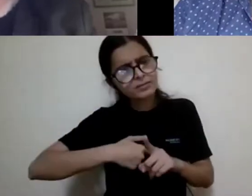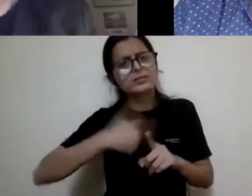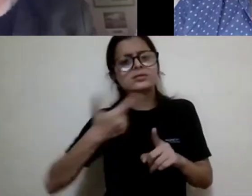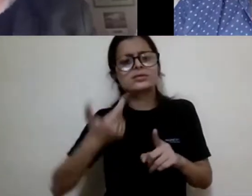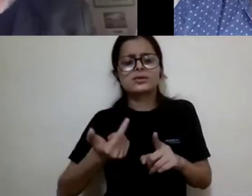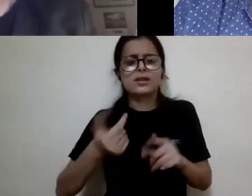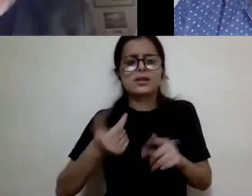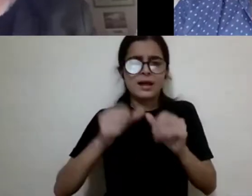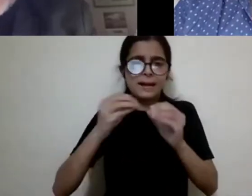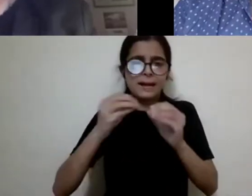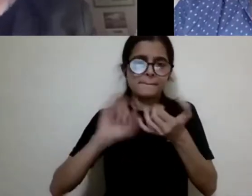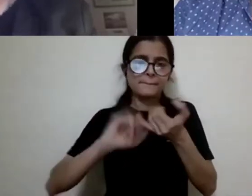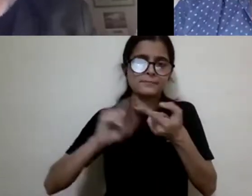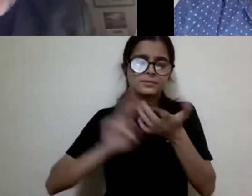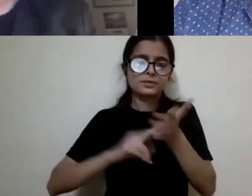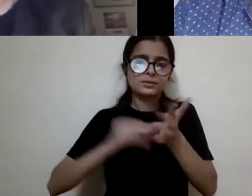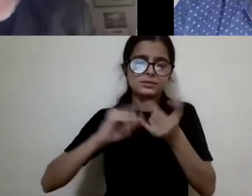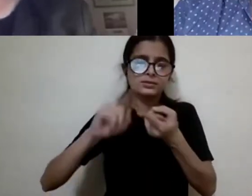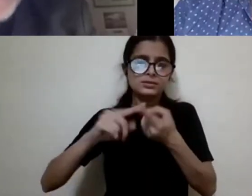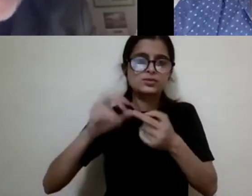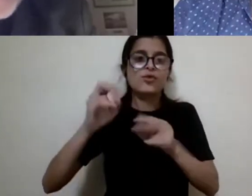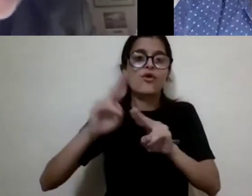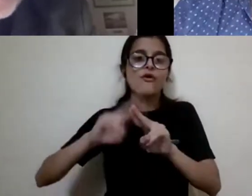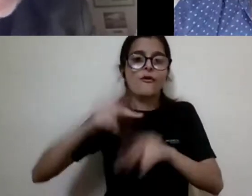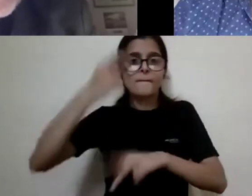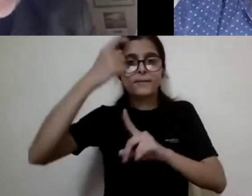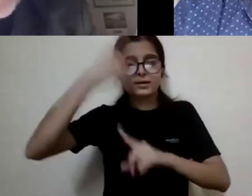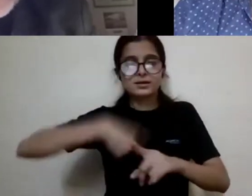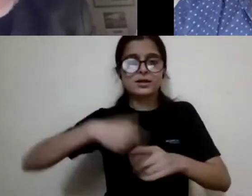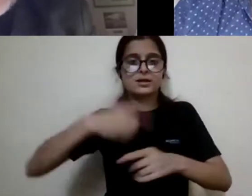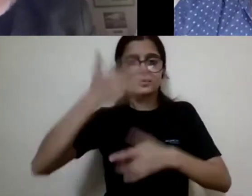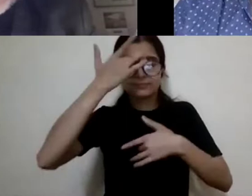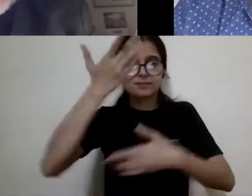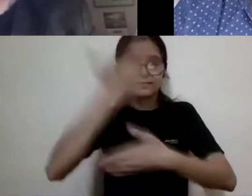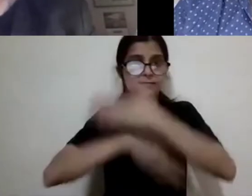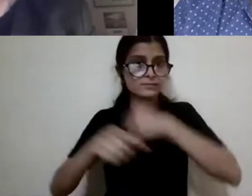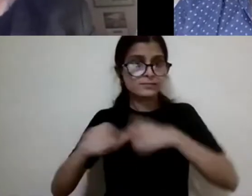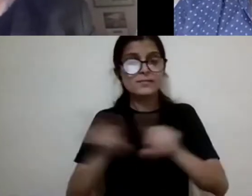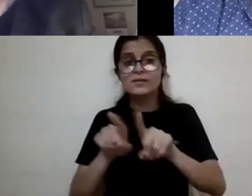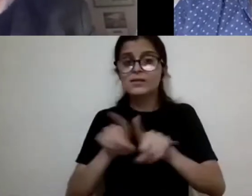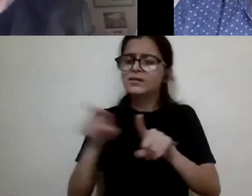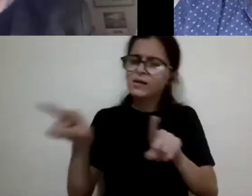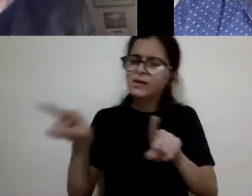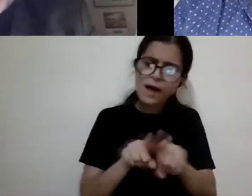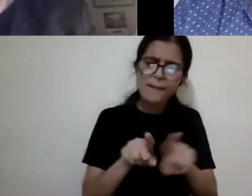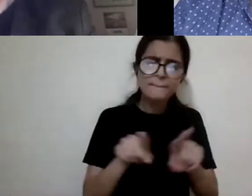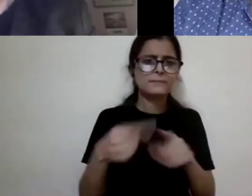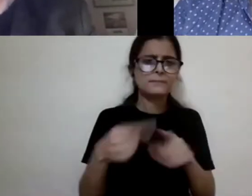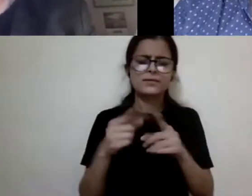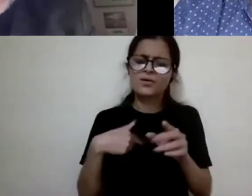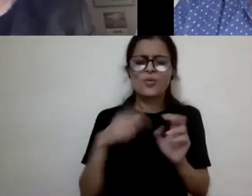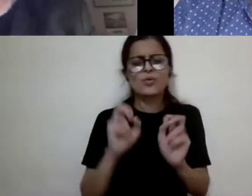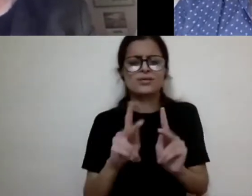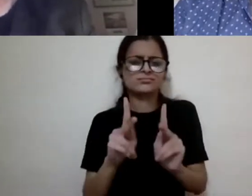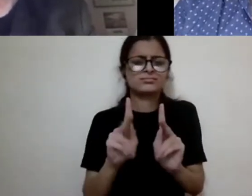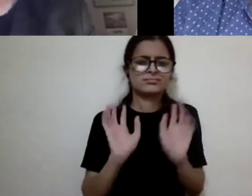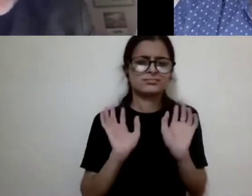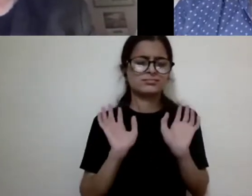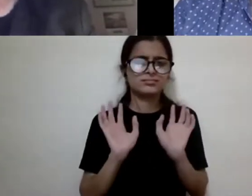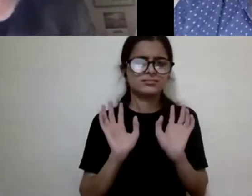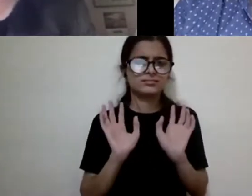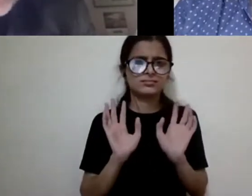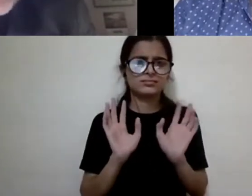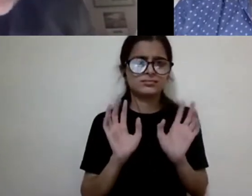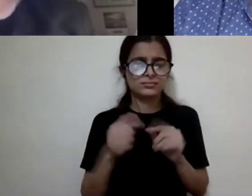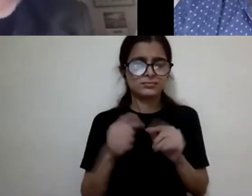obsessive compulsive personality disorder, same exact thing. You're doing the same things, but you're okay with it. You know, it's just who you are.